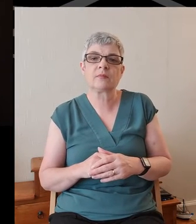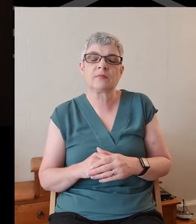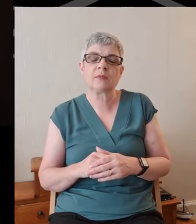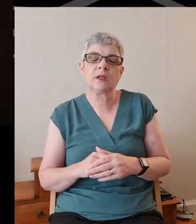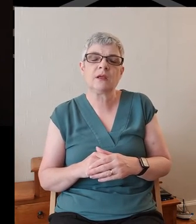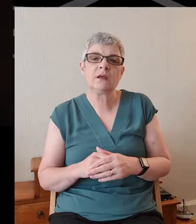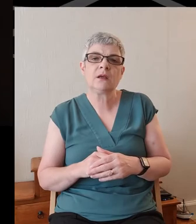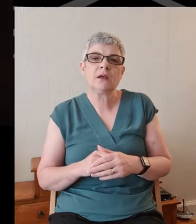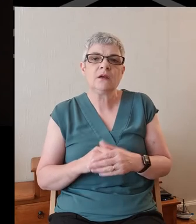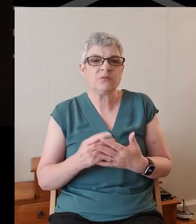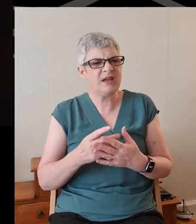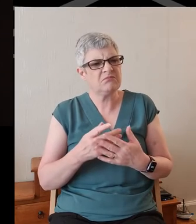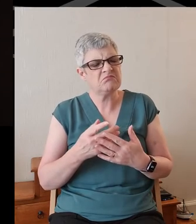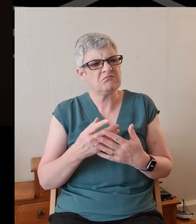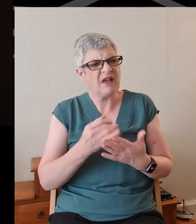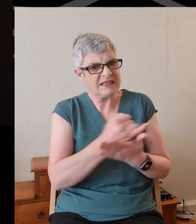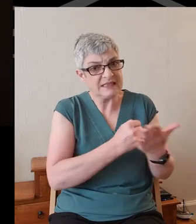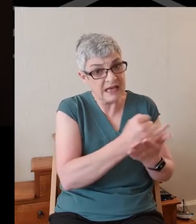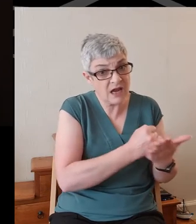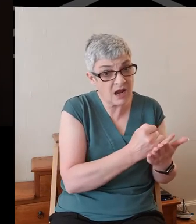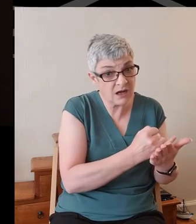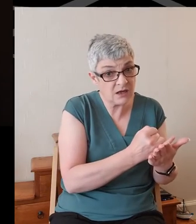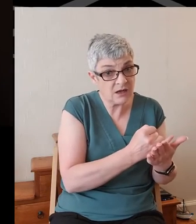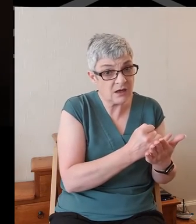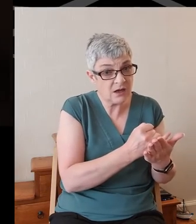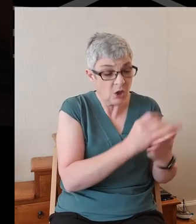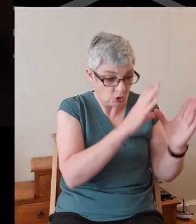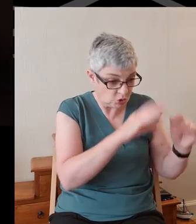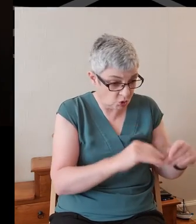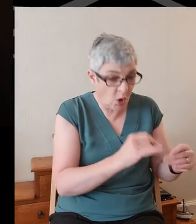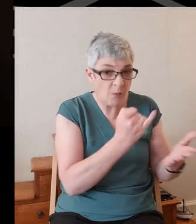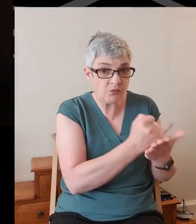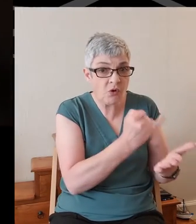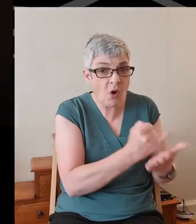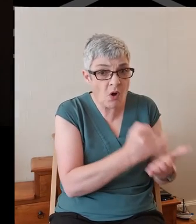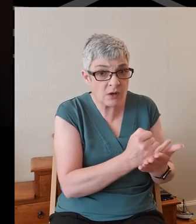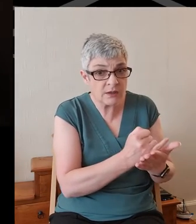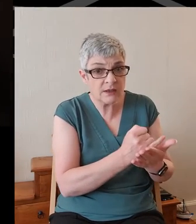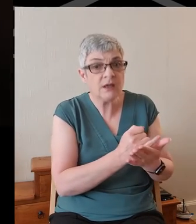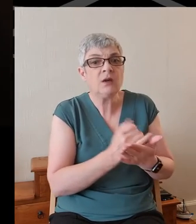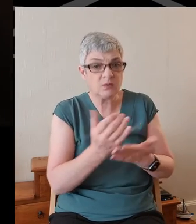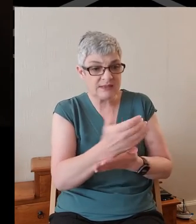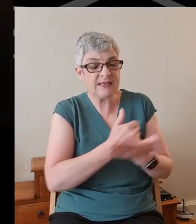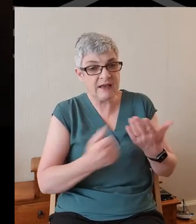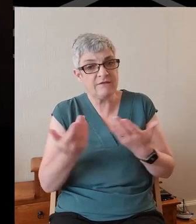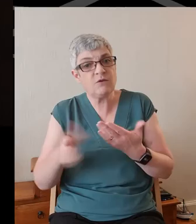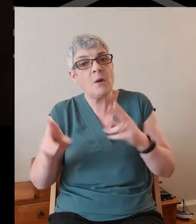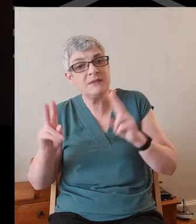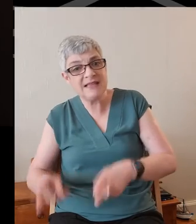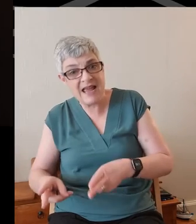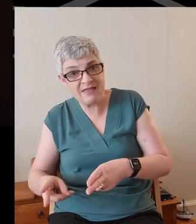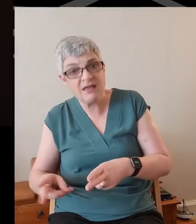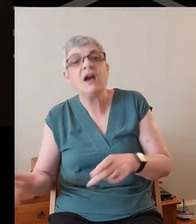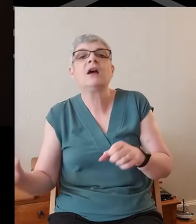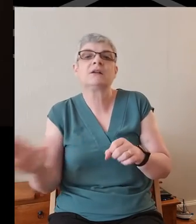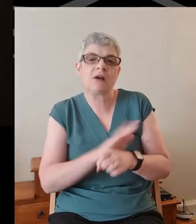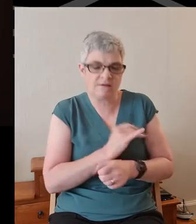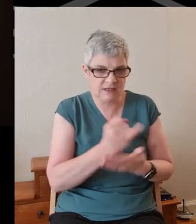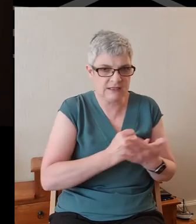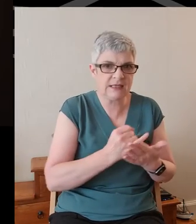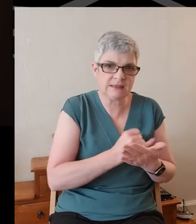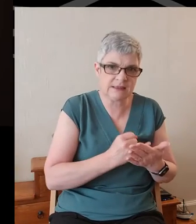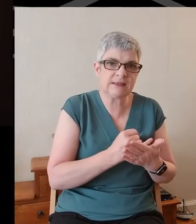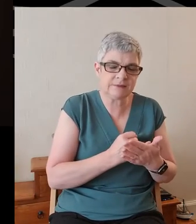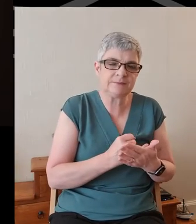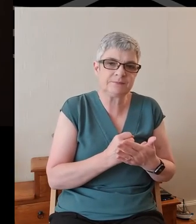It's when we can turn a sinner from the other of the way, one that will save them from death and cover over a multitude of sins.